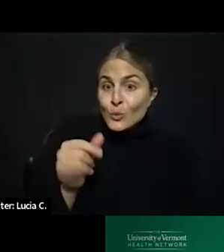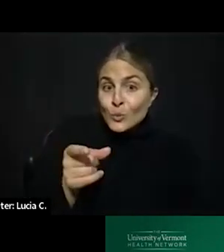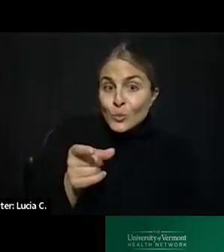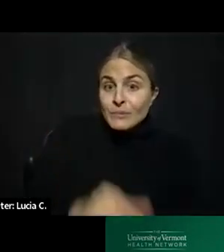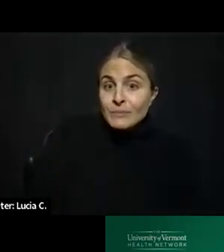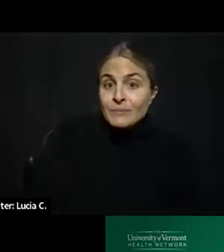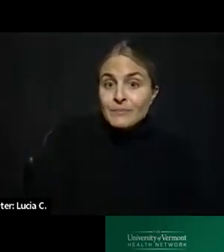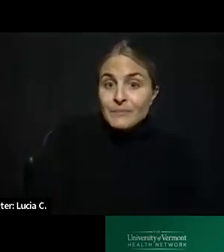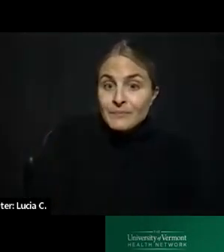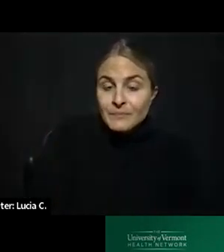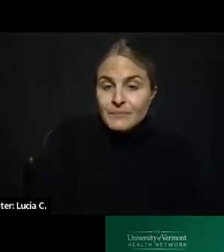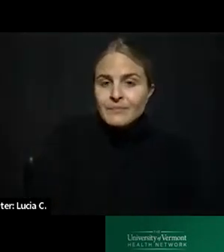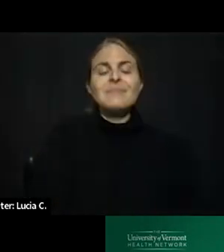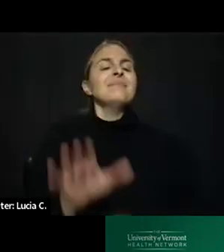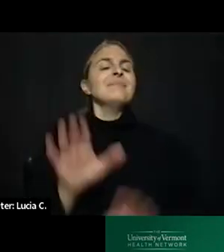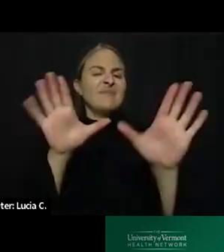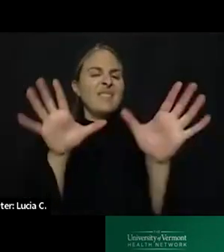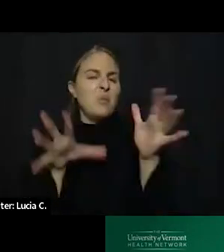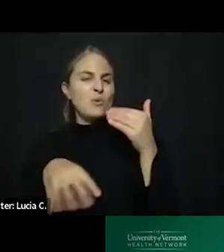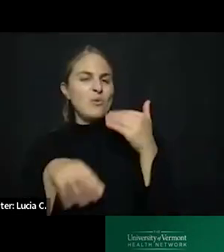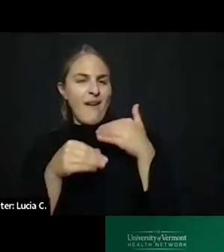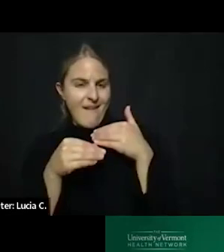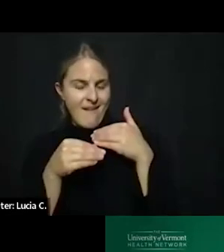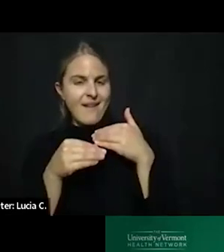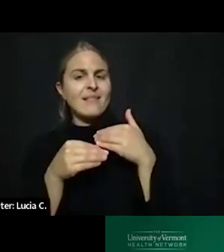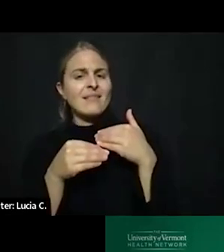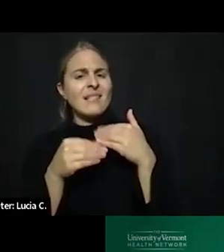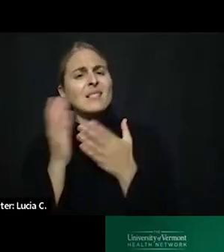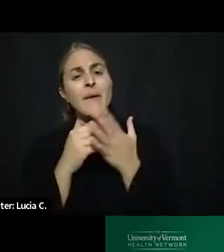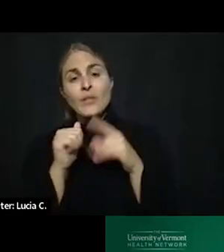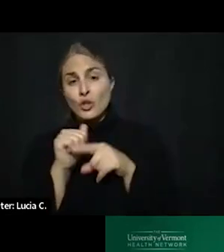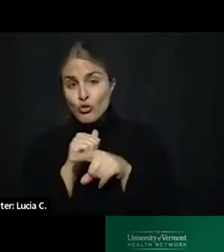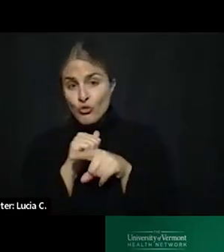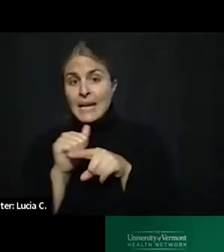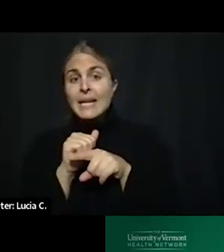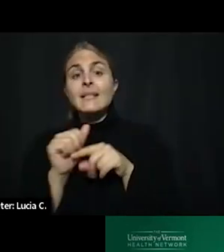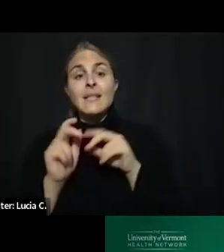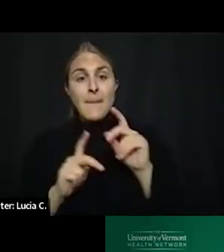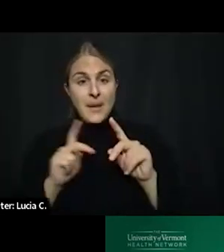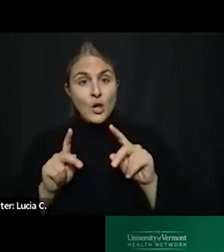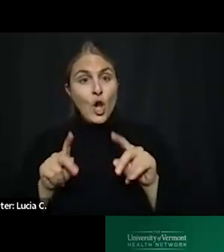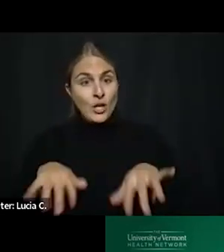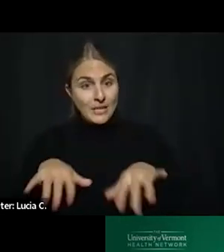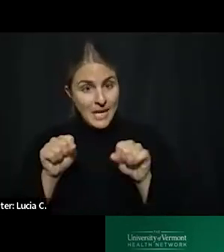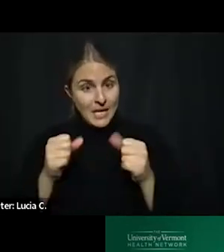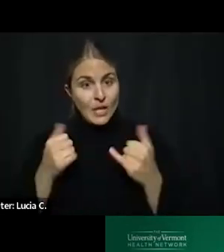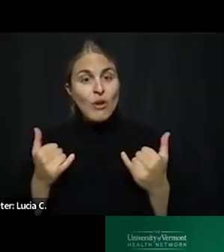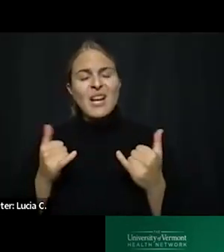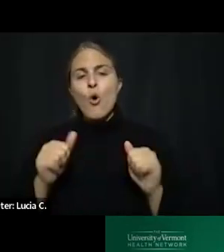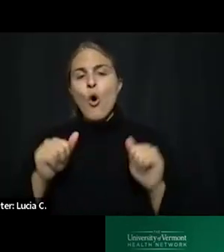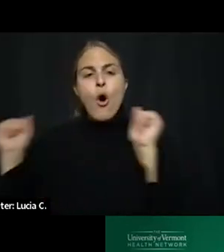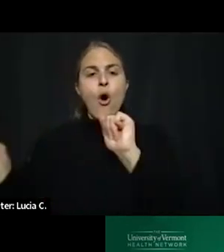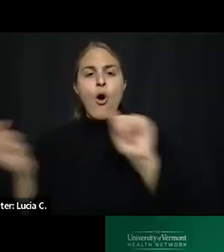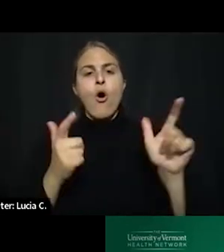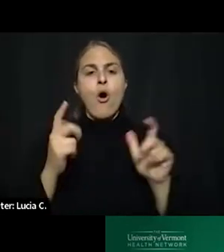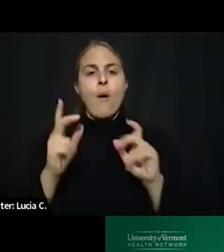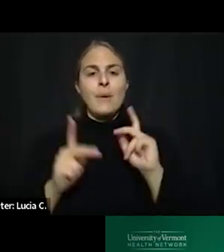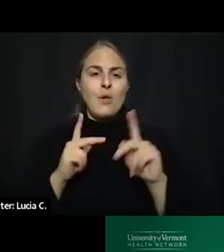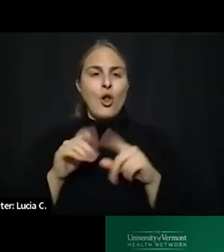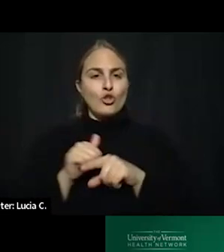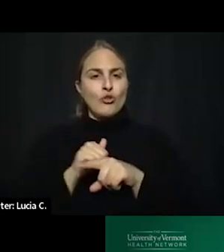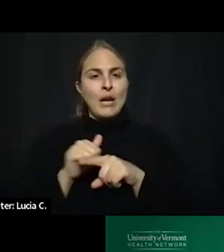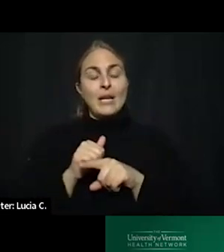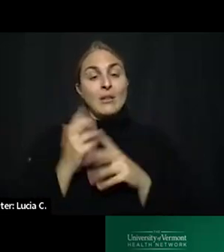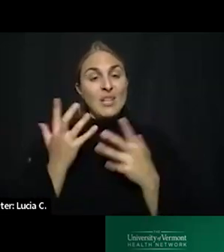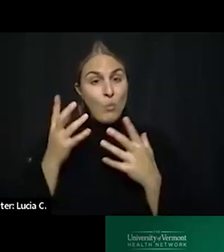katie i was just going to add that the um some of the trainings that folks are doing is uh everybody's getting trained in intentional peer support